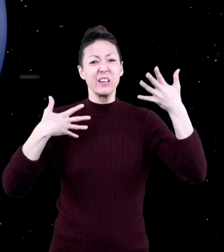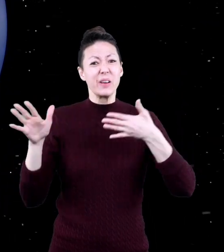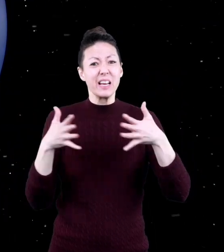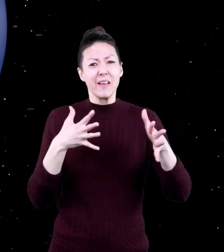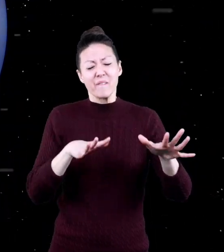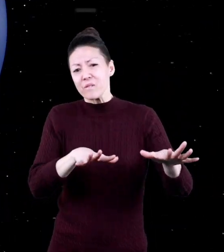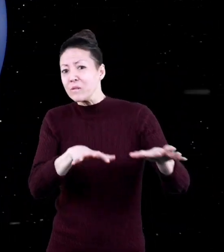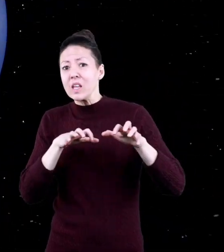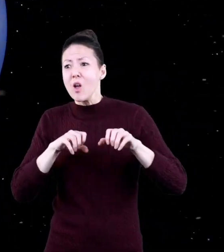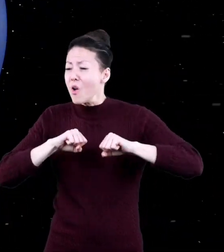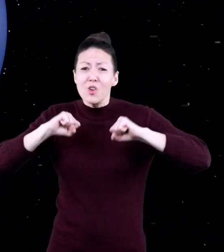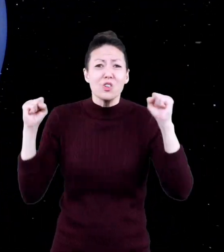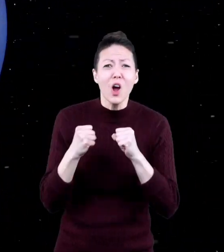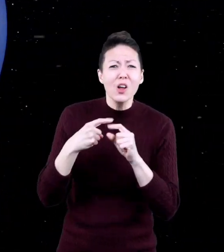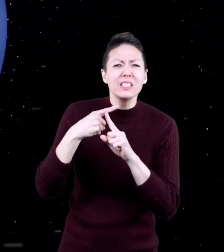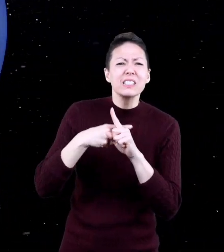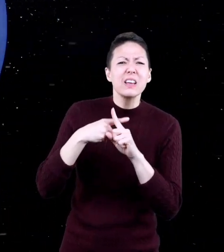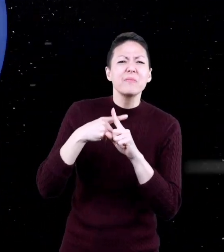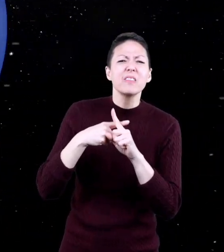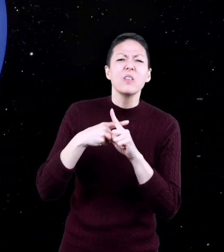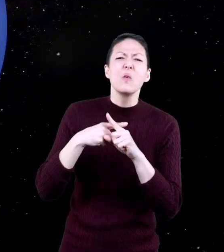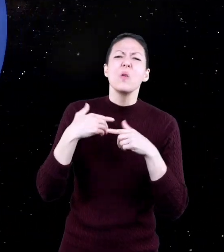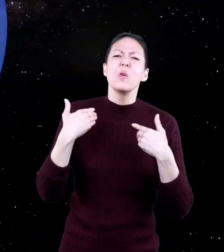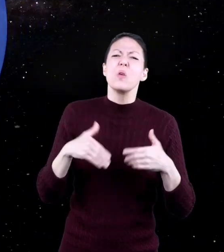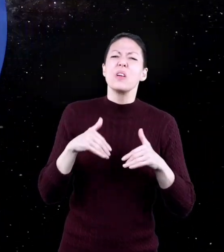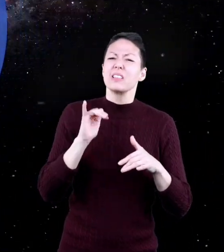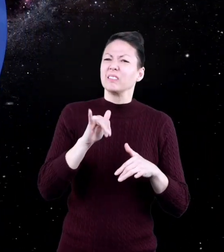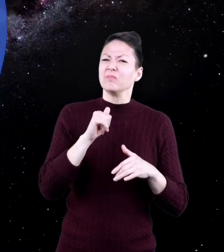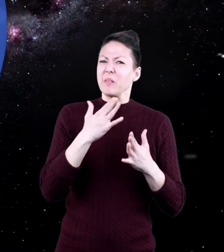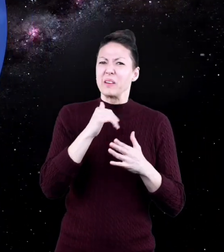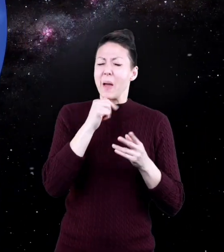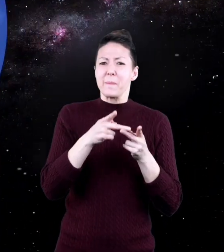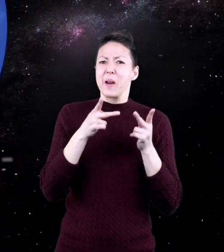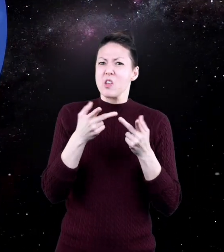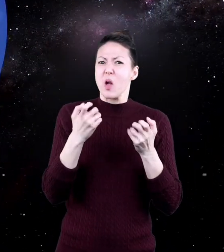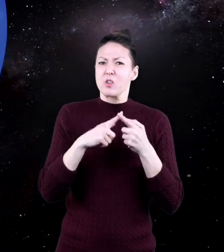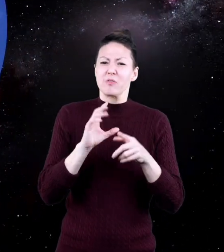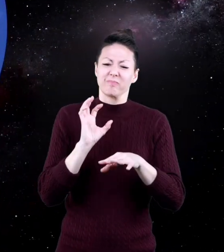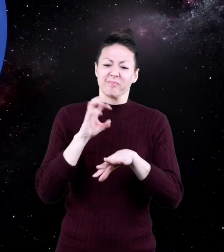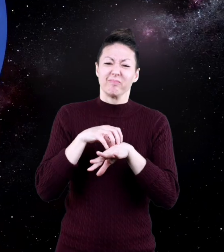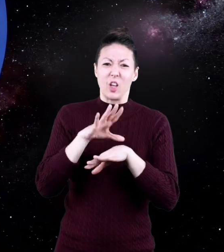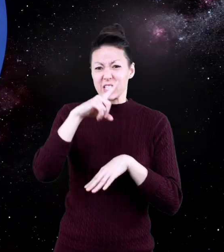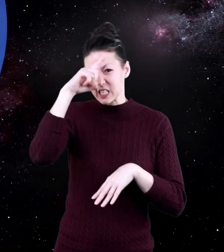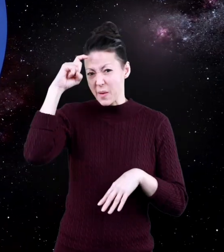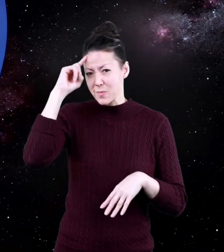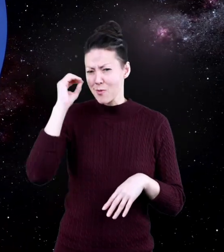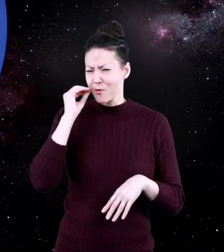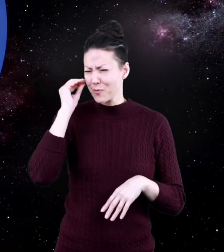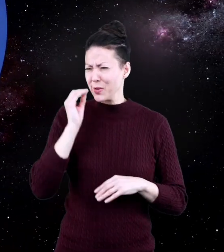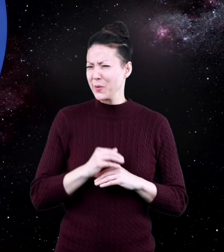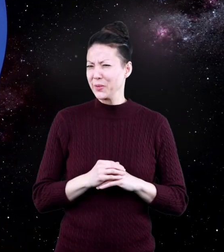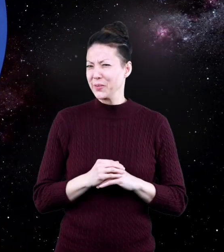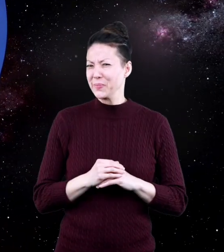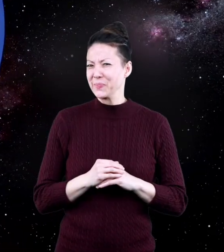and freezing cold temperatures, Neptune's probably not the place you want to build your summer home.